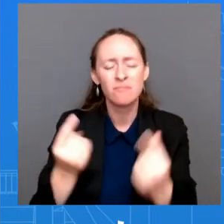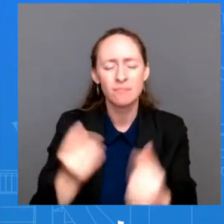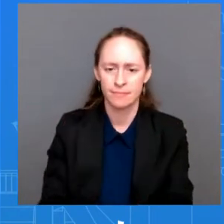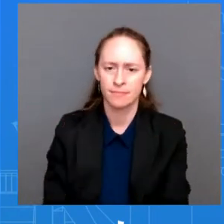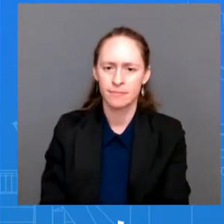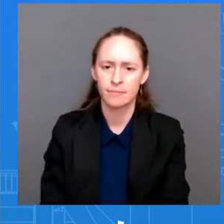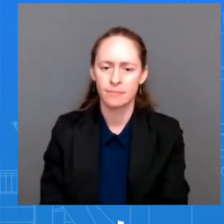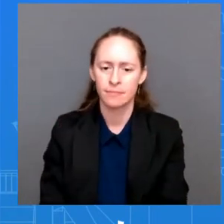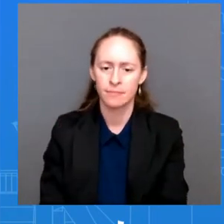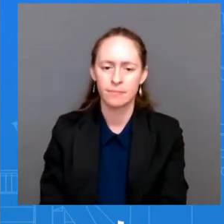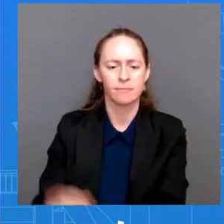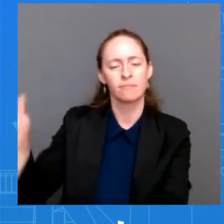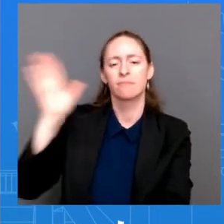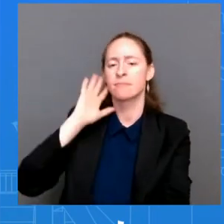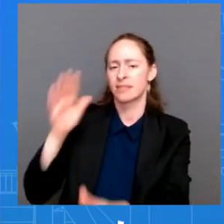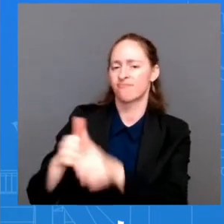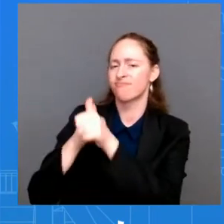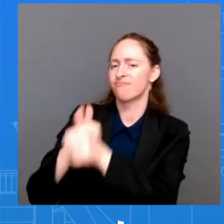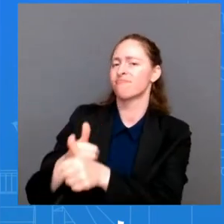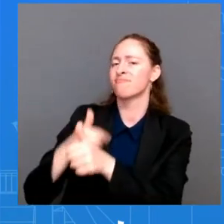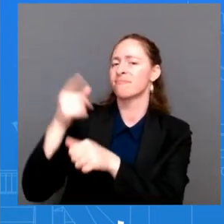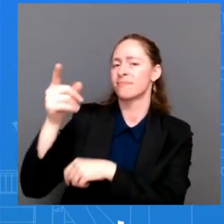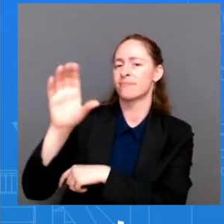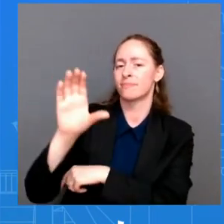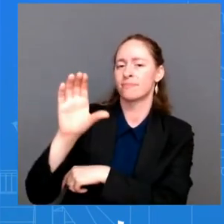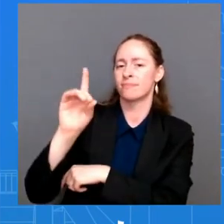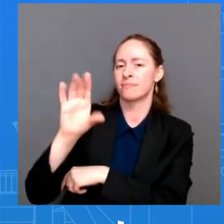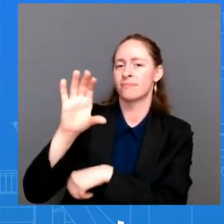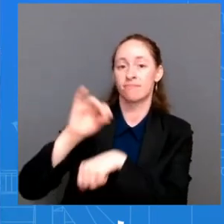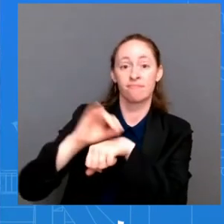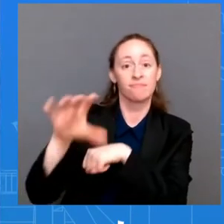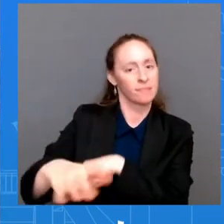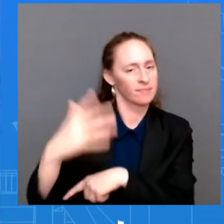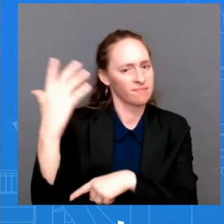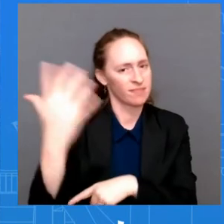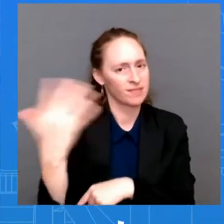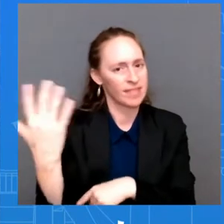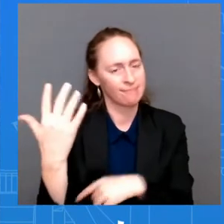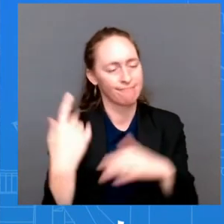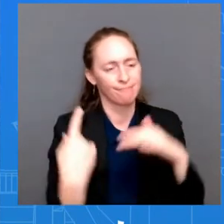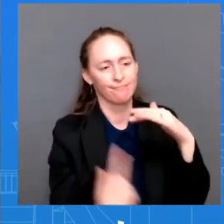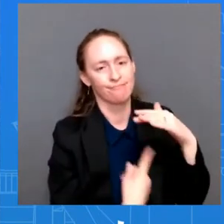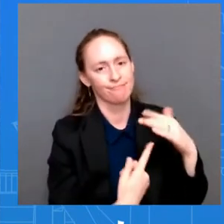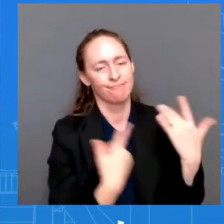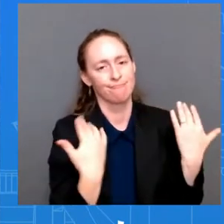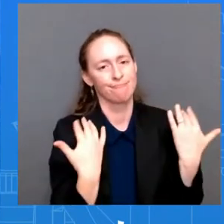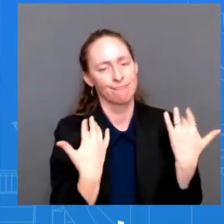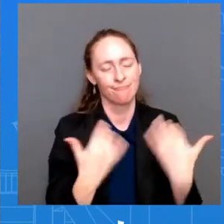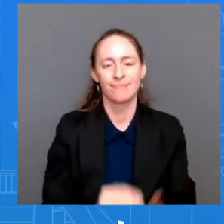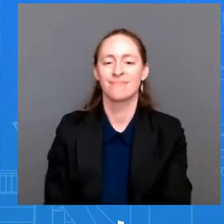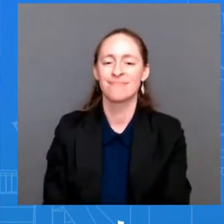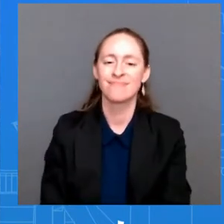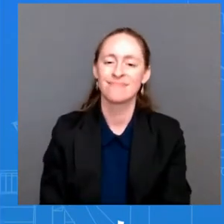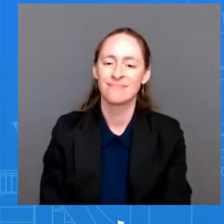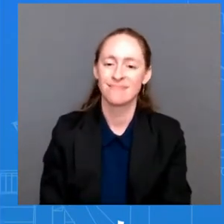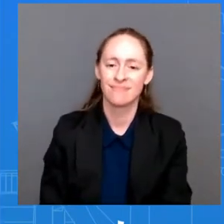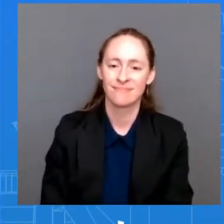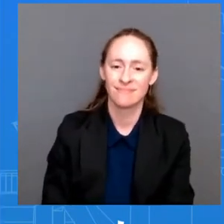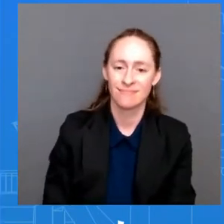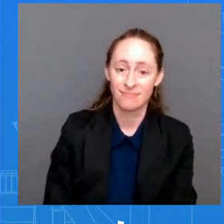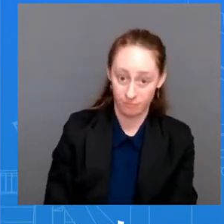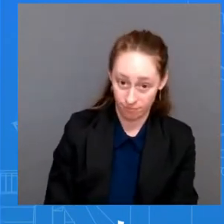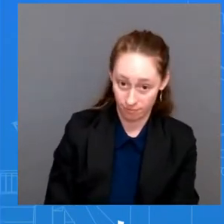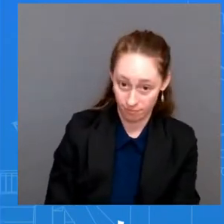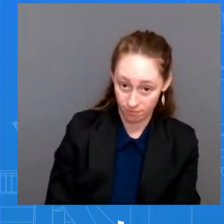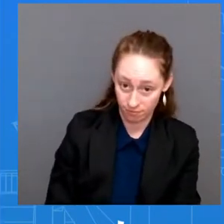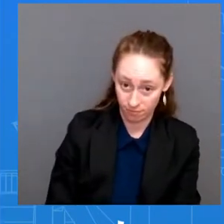So it would be five days as far as the isolation Thursday from the rebound, the rebound right on